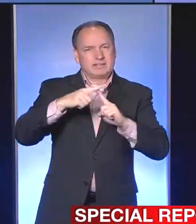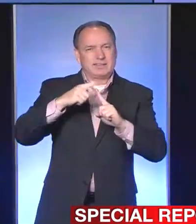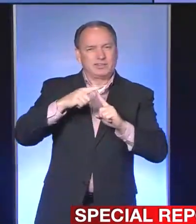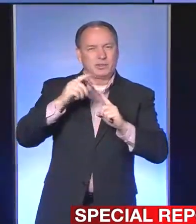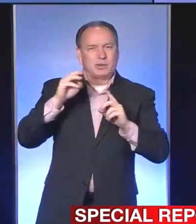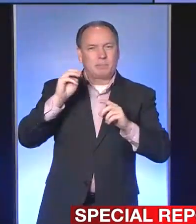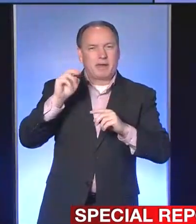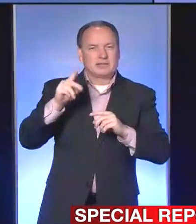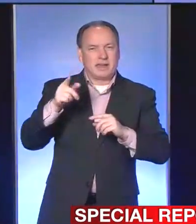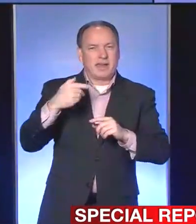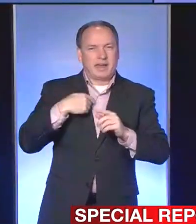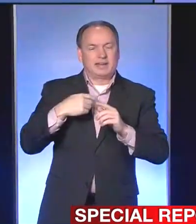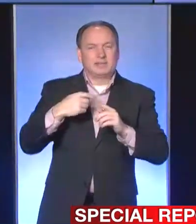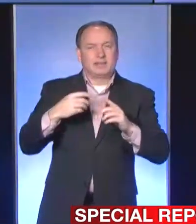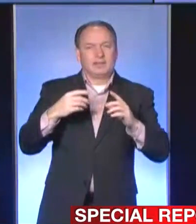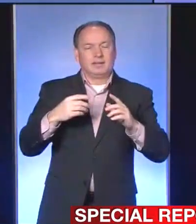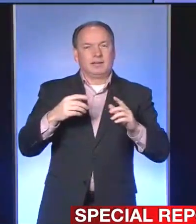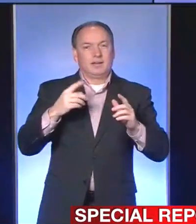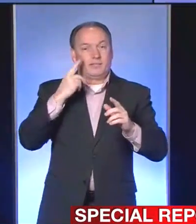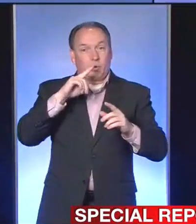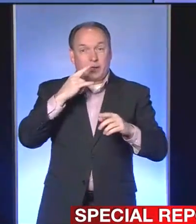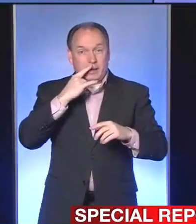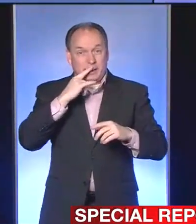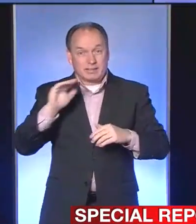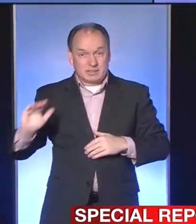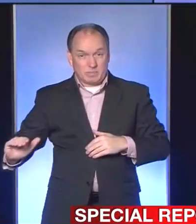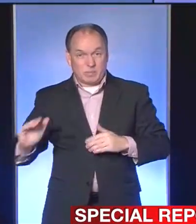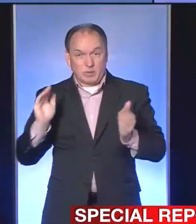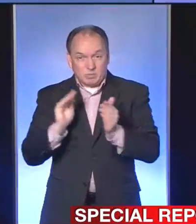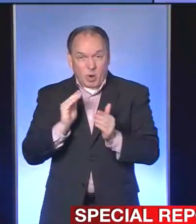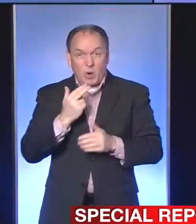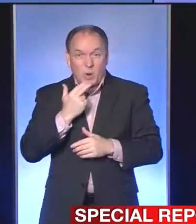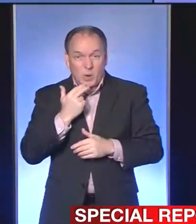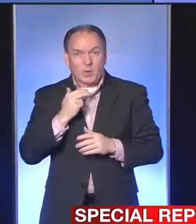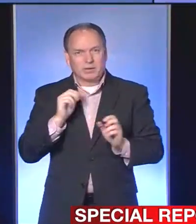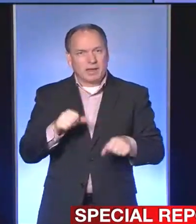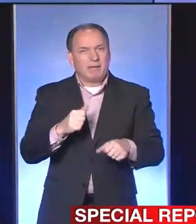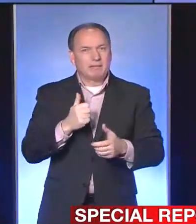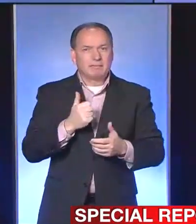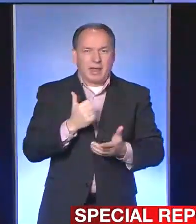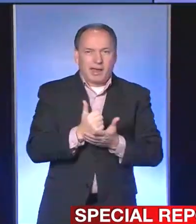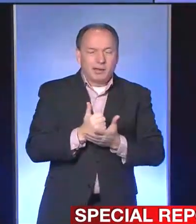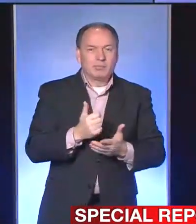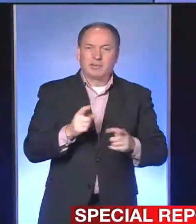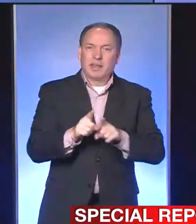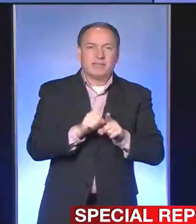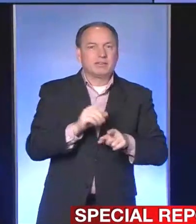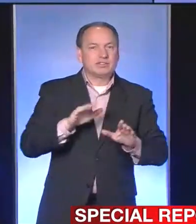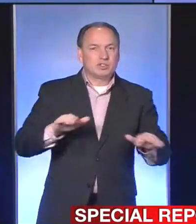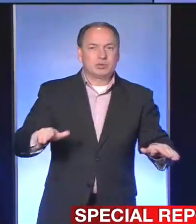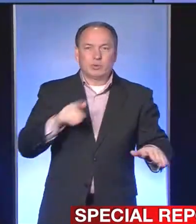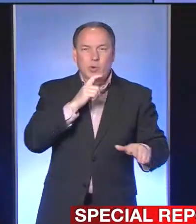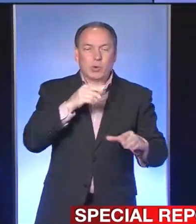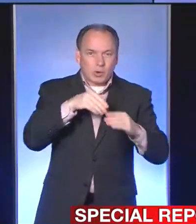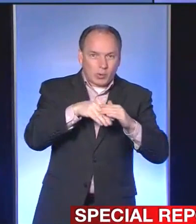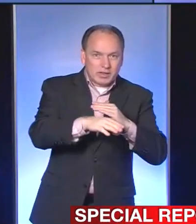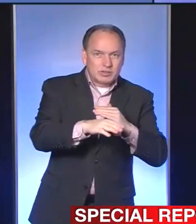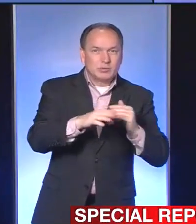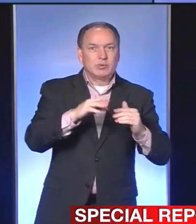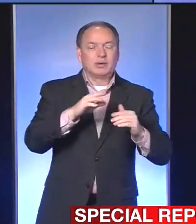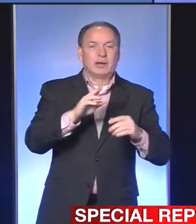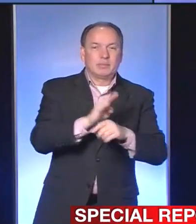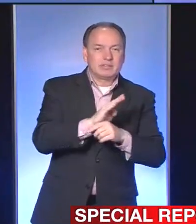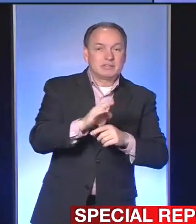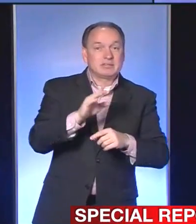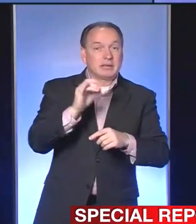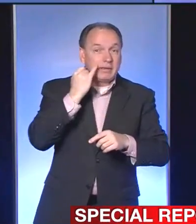they had a template for even little kids. So that would be helpful because even a child coming into a business, if they need to go in,